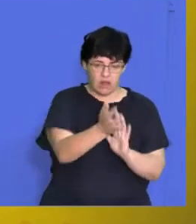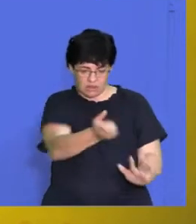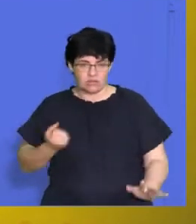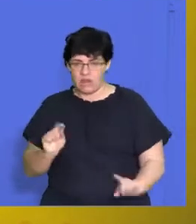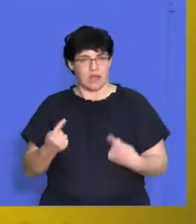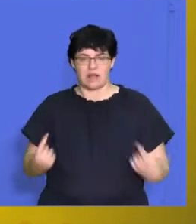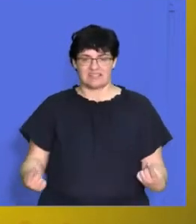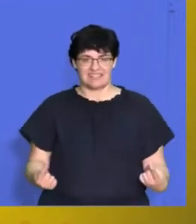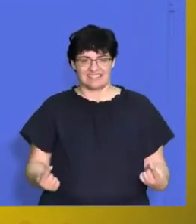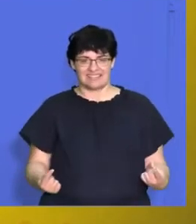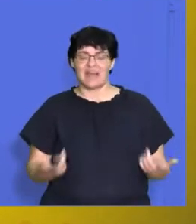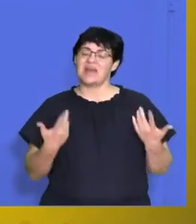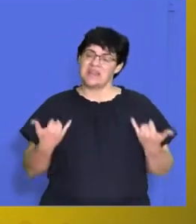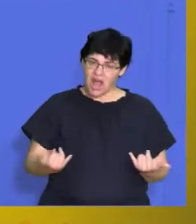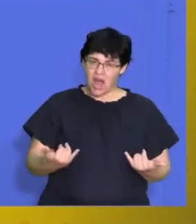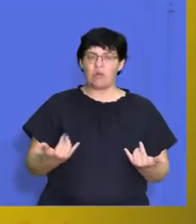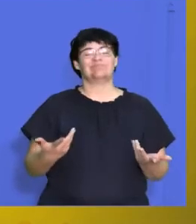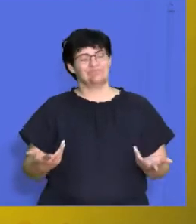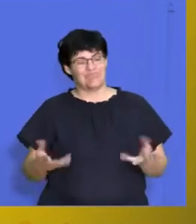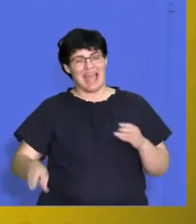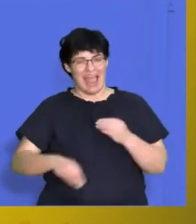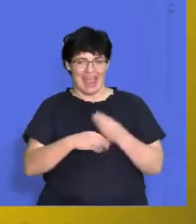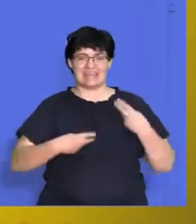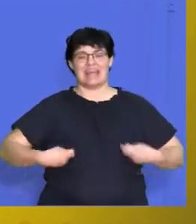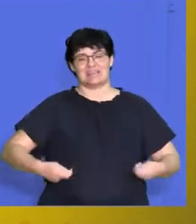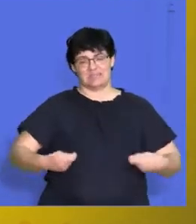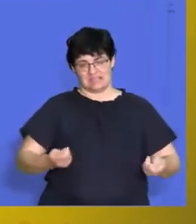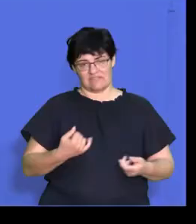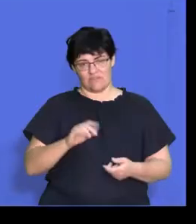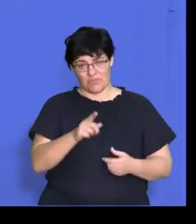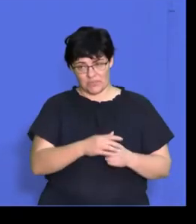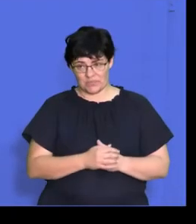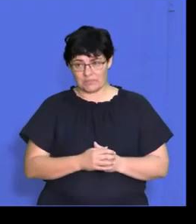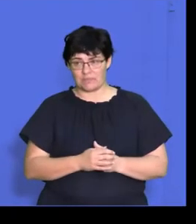from them straight away, so now it's going to be an additional expense and a cost for you.